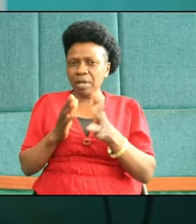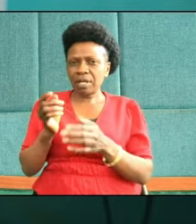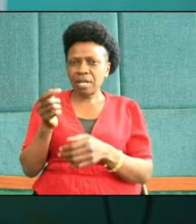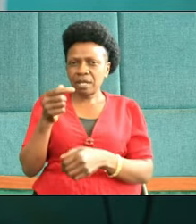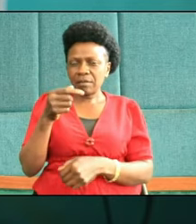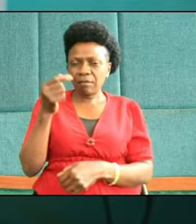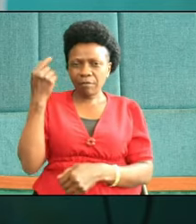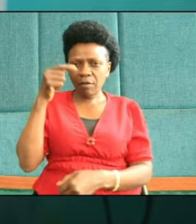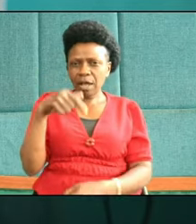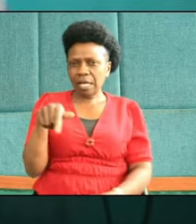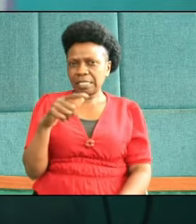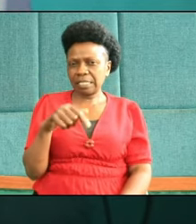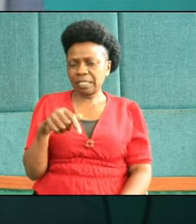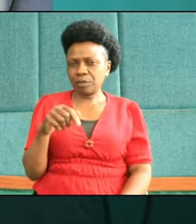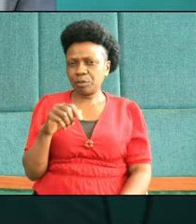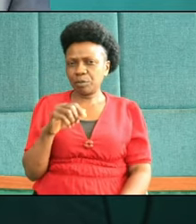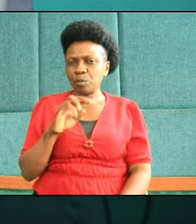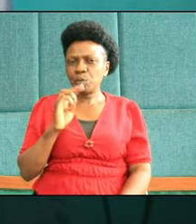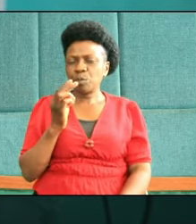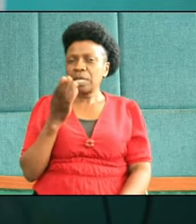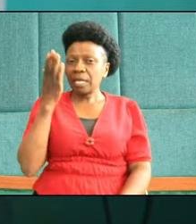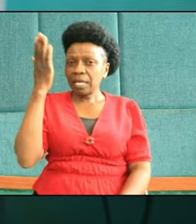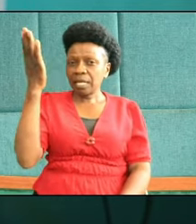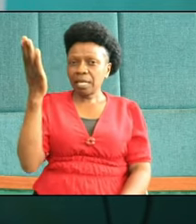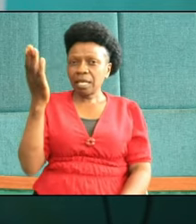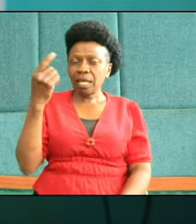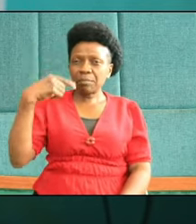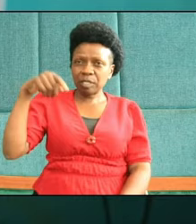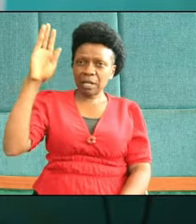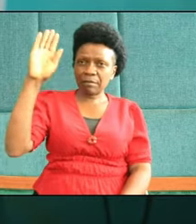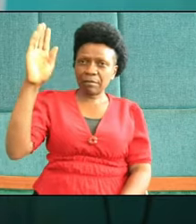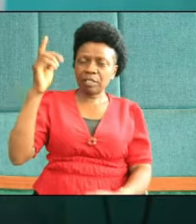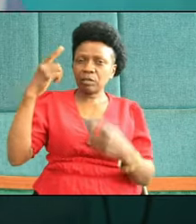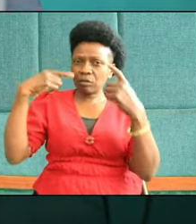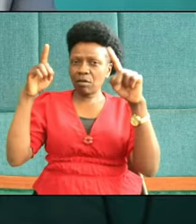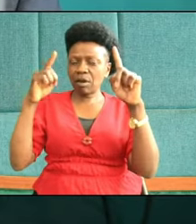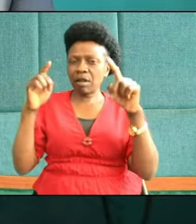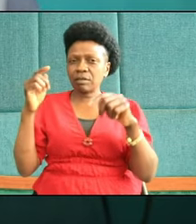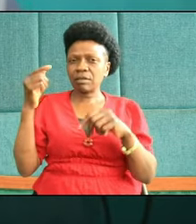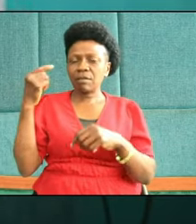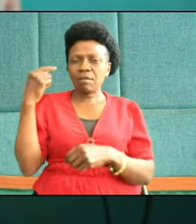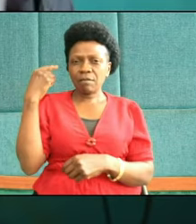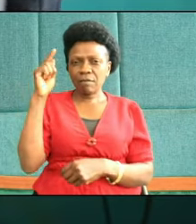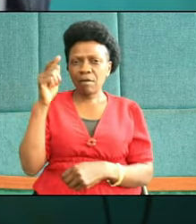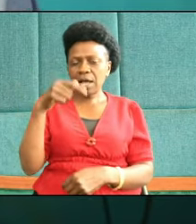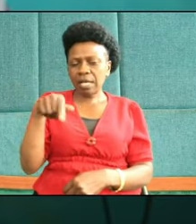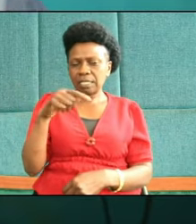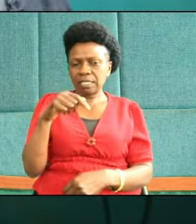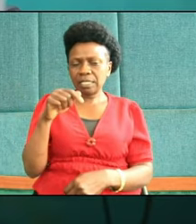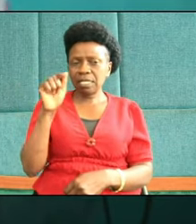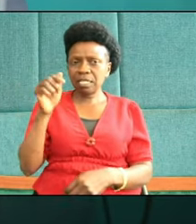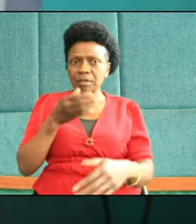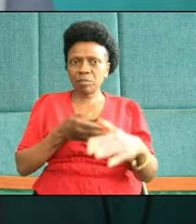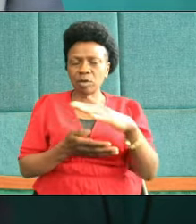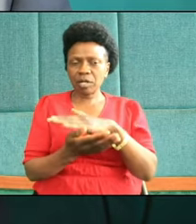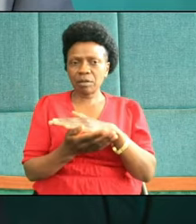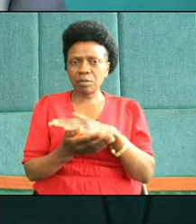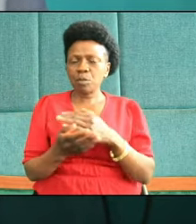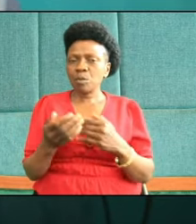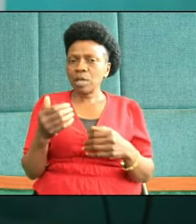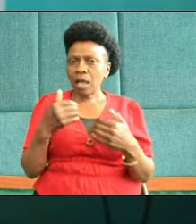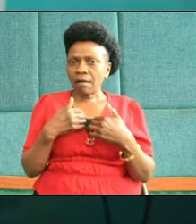the conqueror on our behalf. The Lord is saying to us this morning, we have a sure destination,